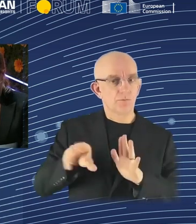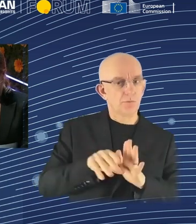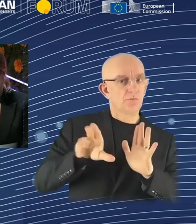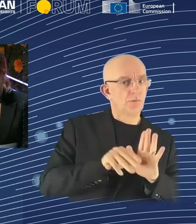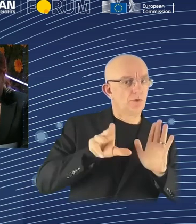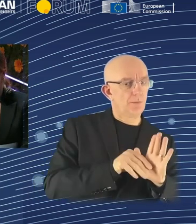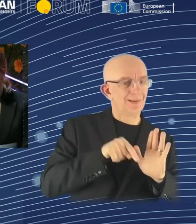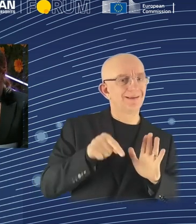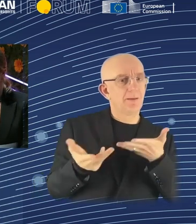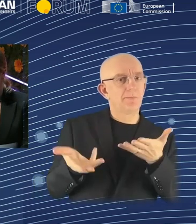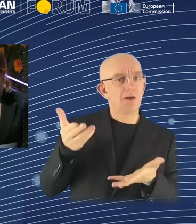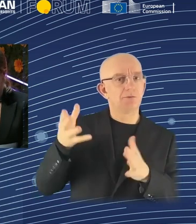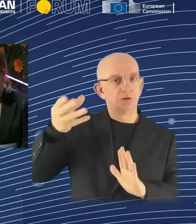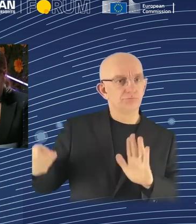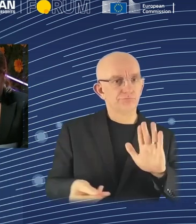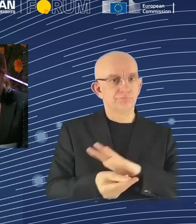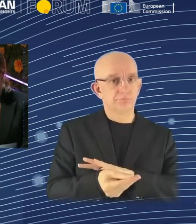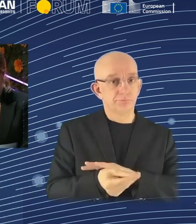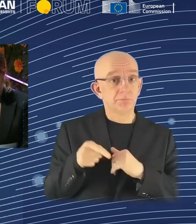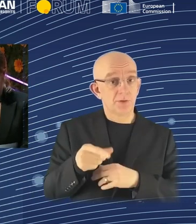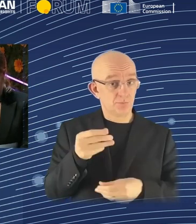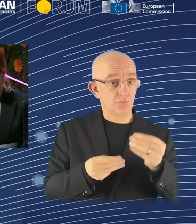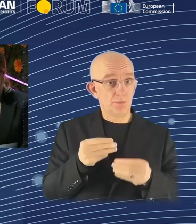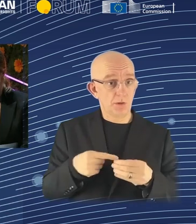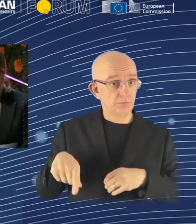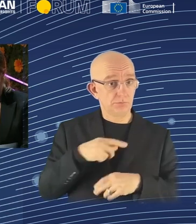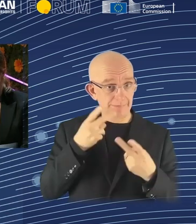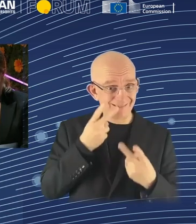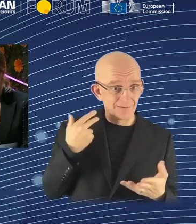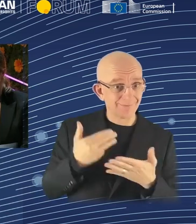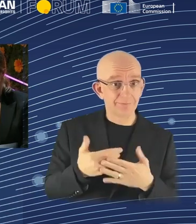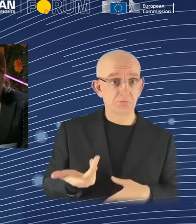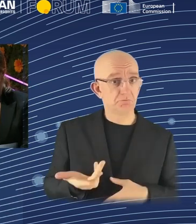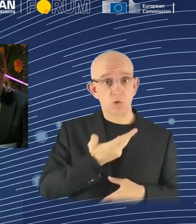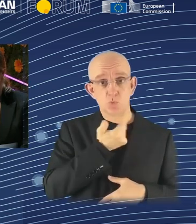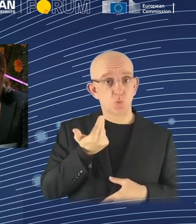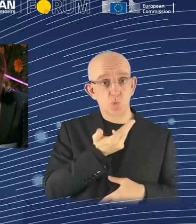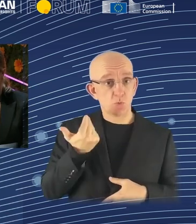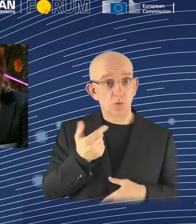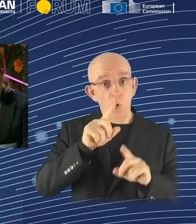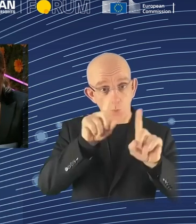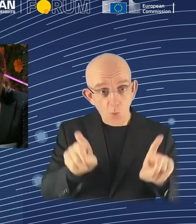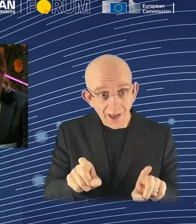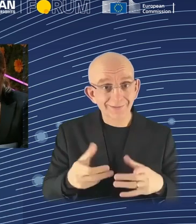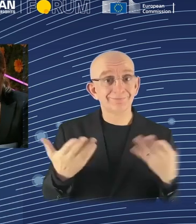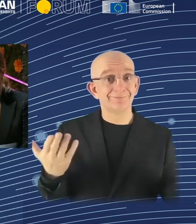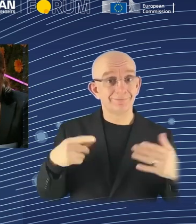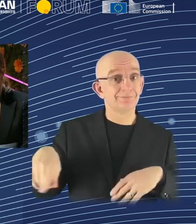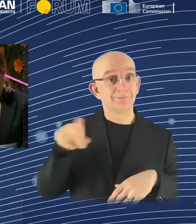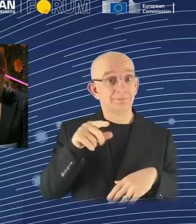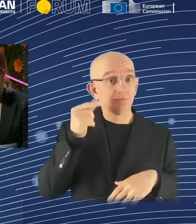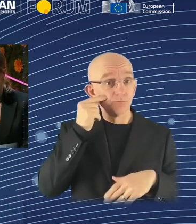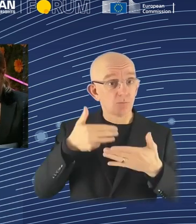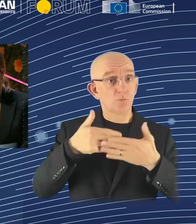partly because of those white male programmers who are mostly oblivious to these kinds of issues. So I'm obviously, you know,